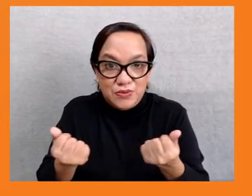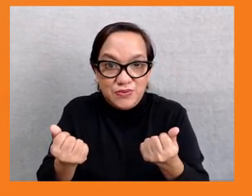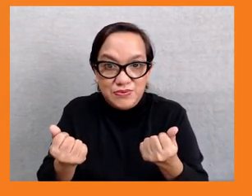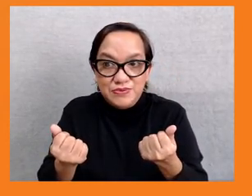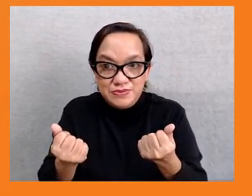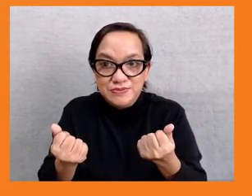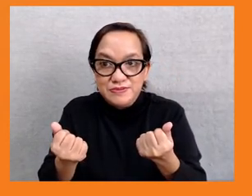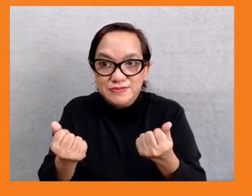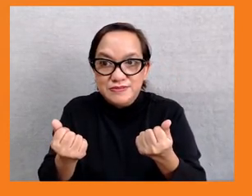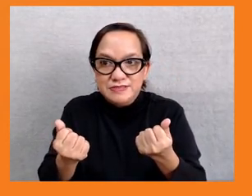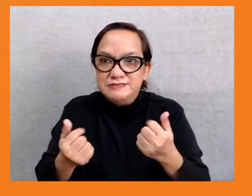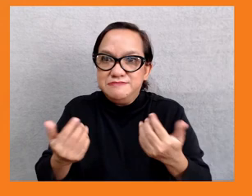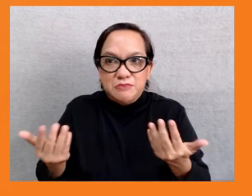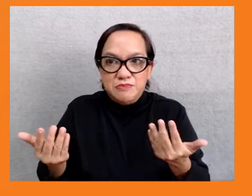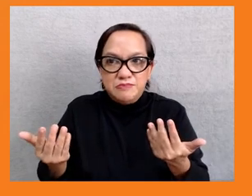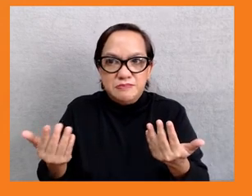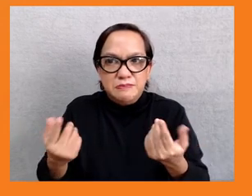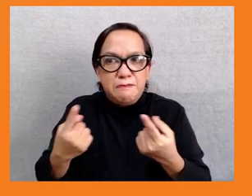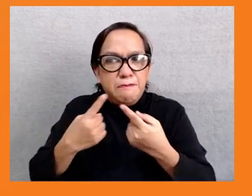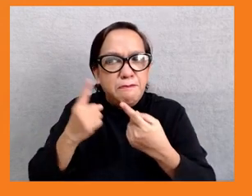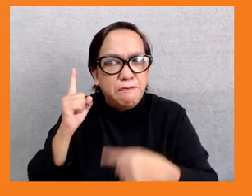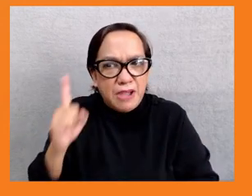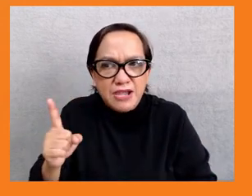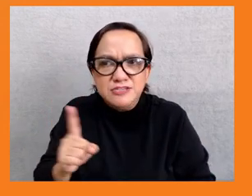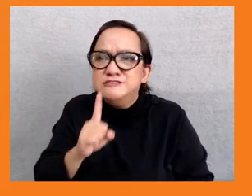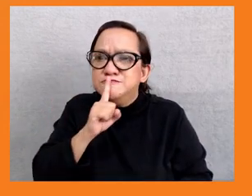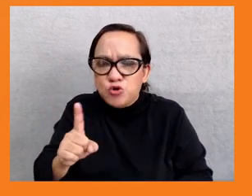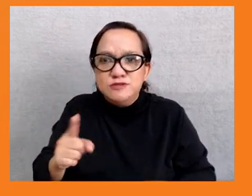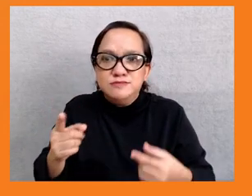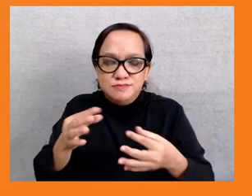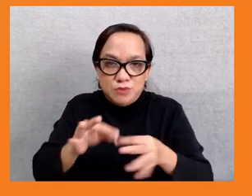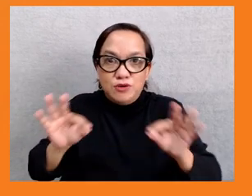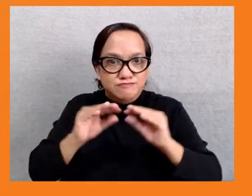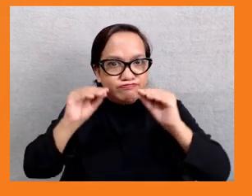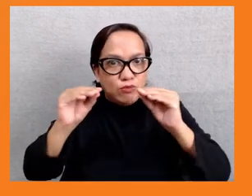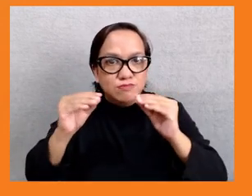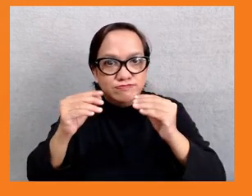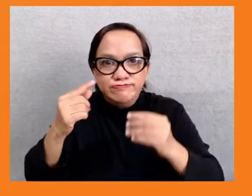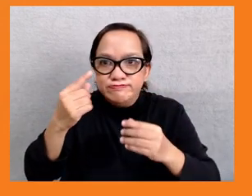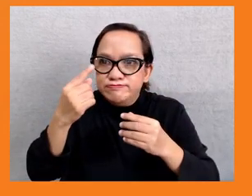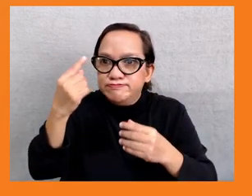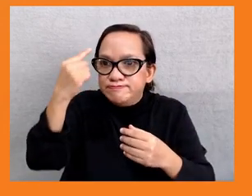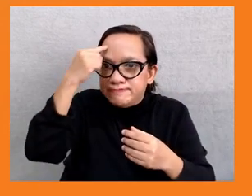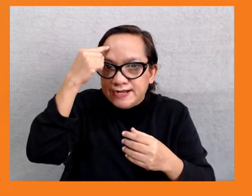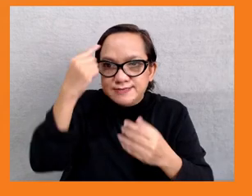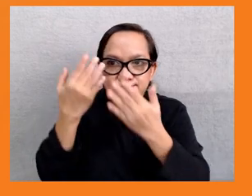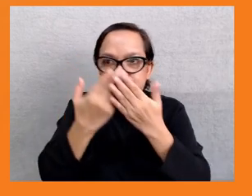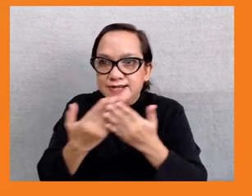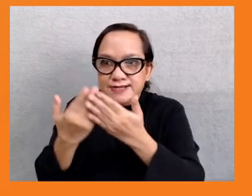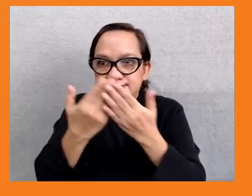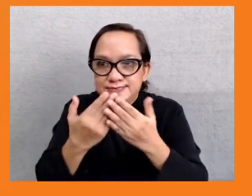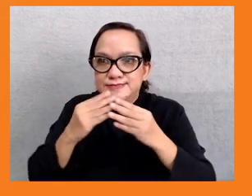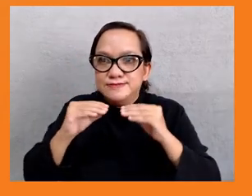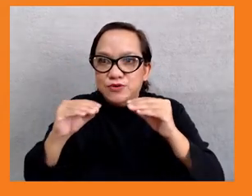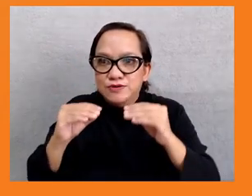real education scholarship work opportunities for vulnerable people? I think we do agree with that. And we have talked about that